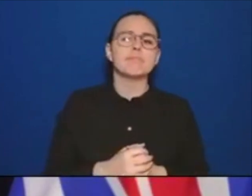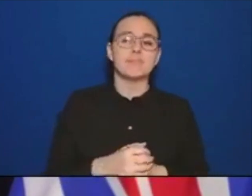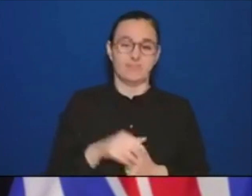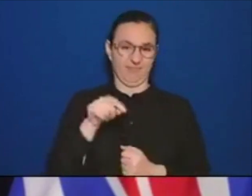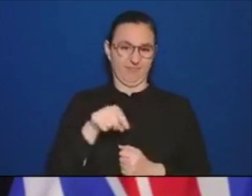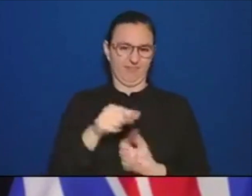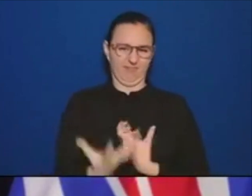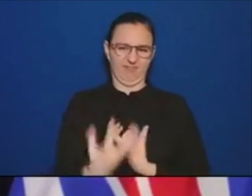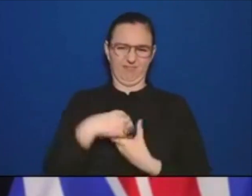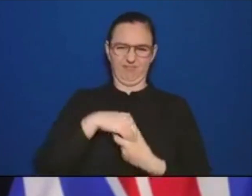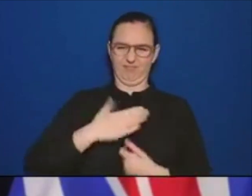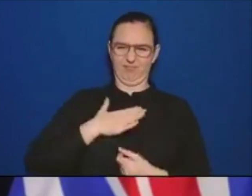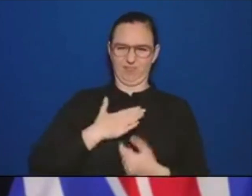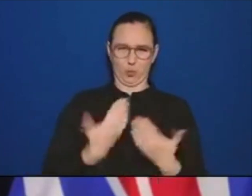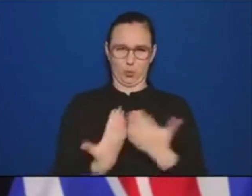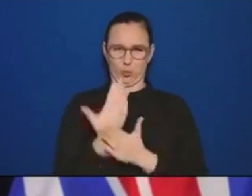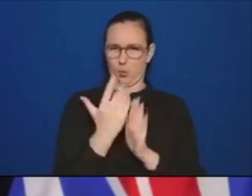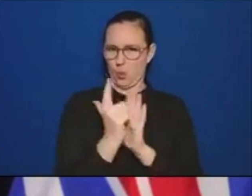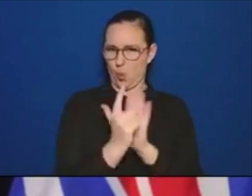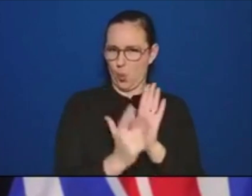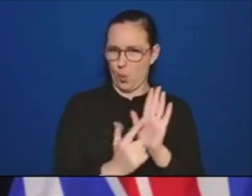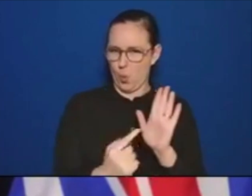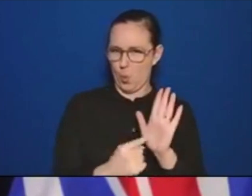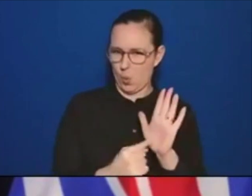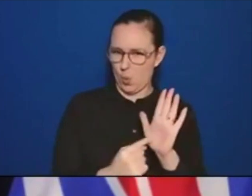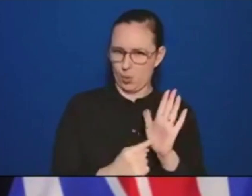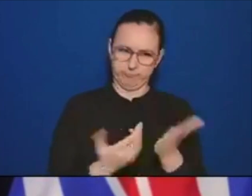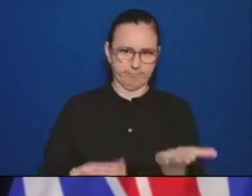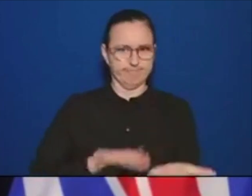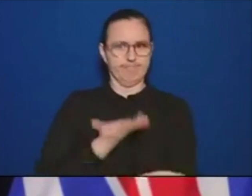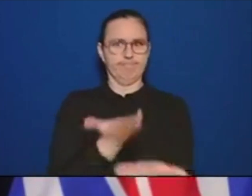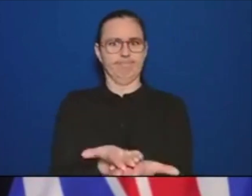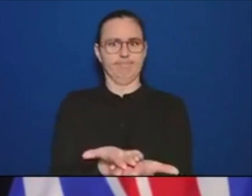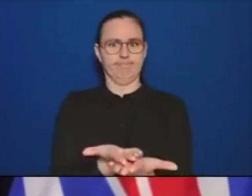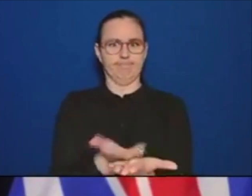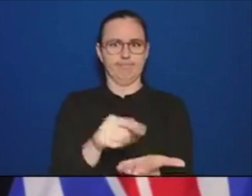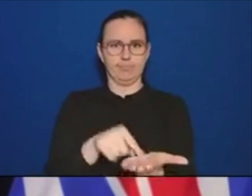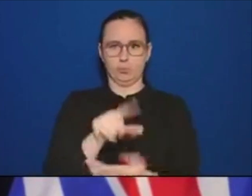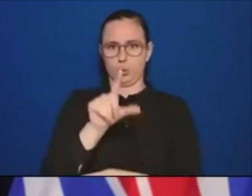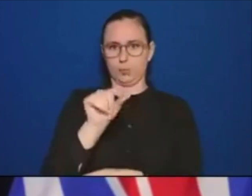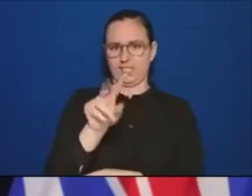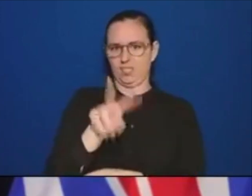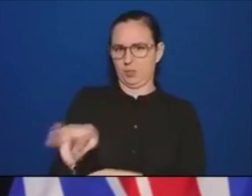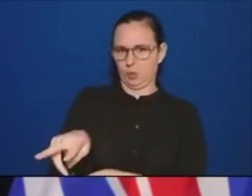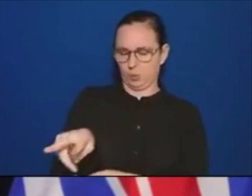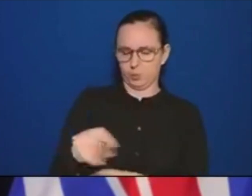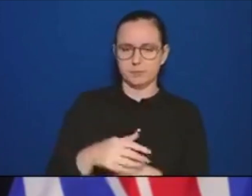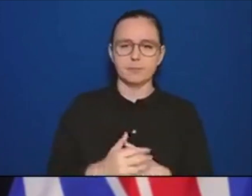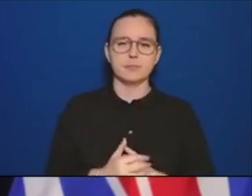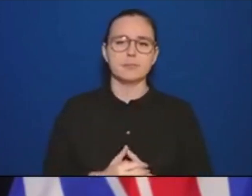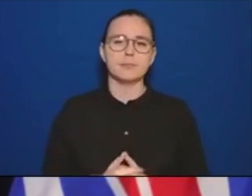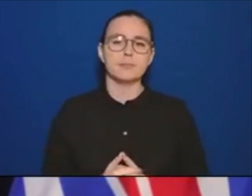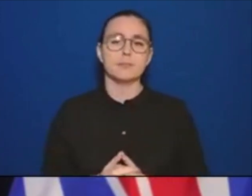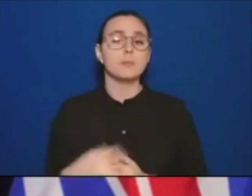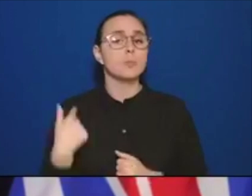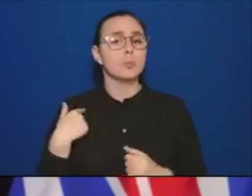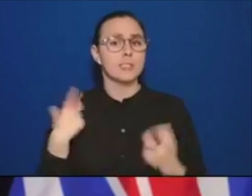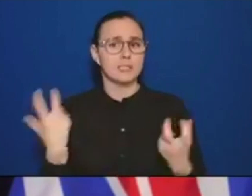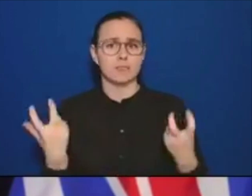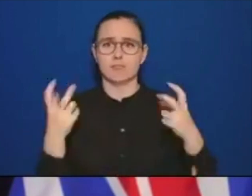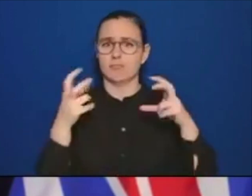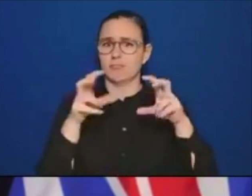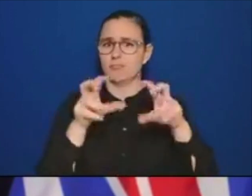for 2022. Since 2017, we have invested more than $105 million in